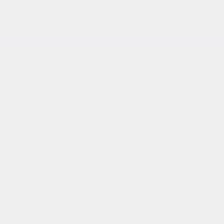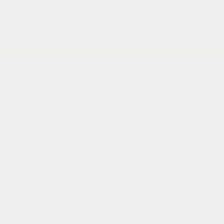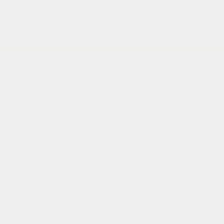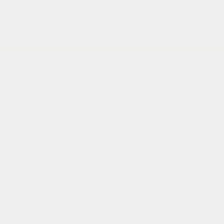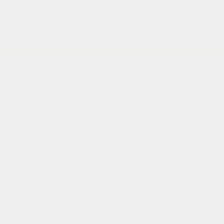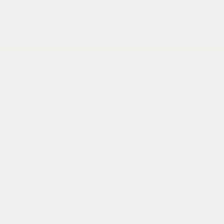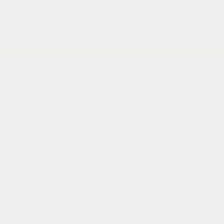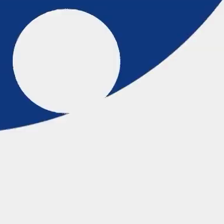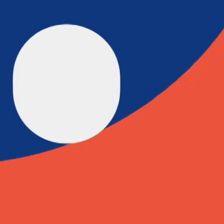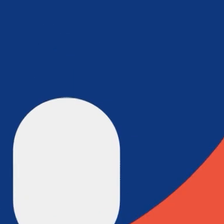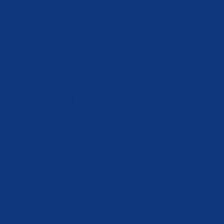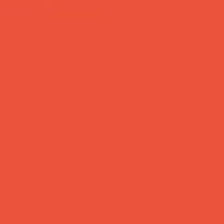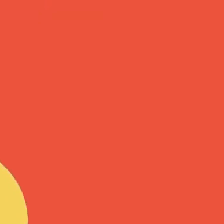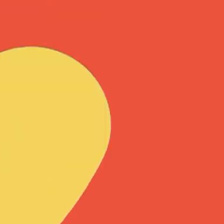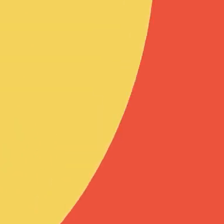Cheers.